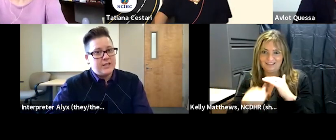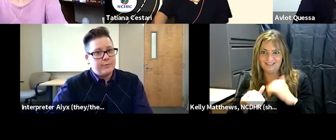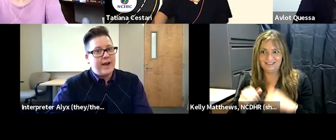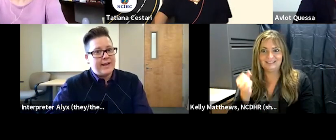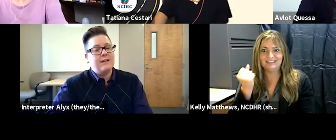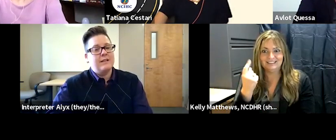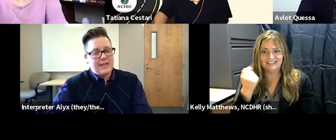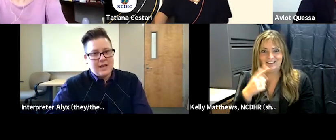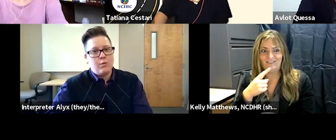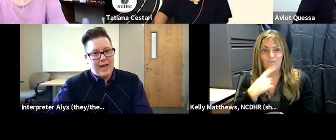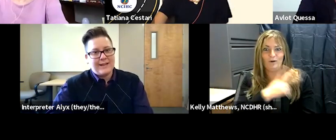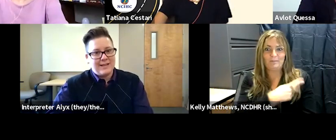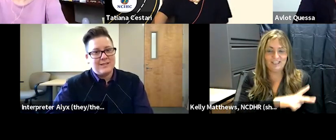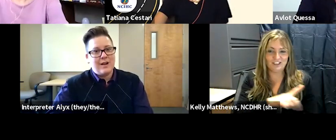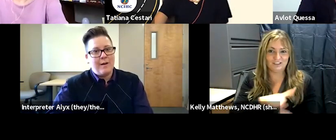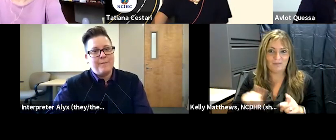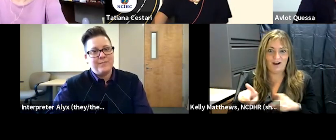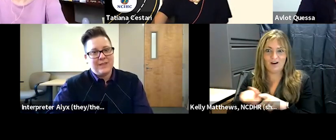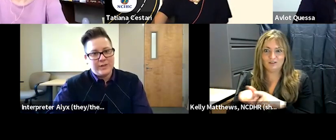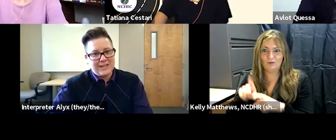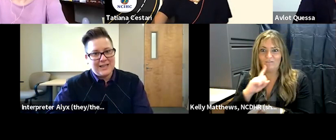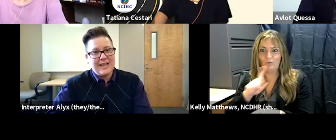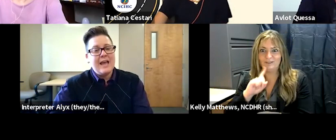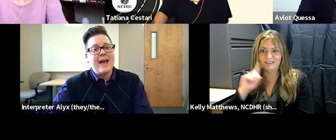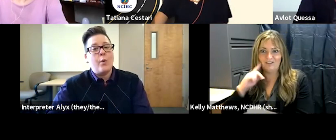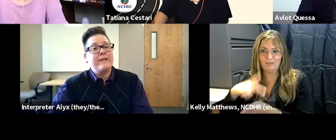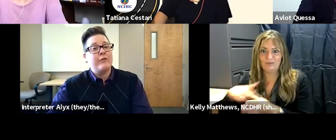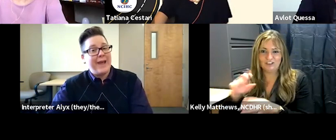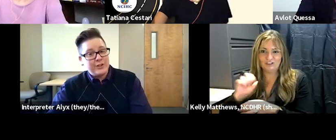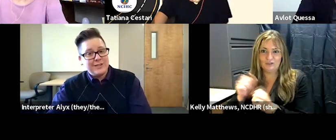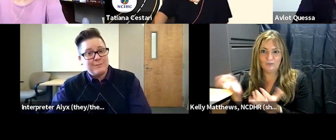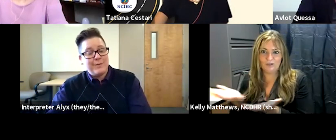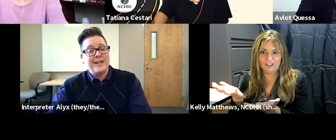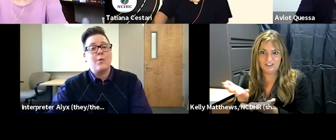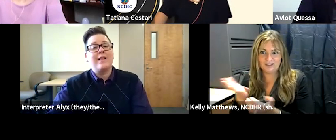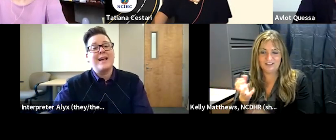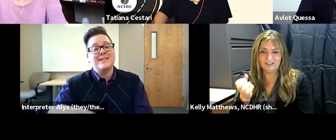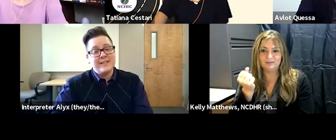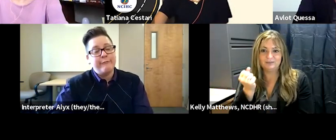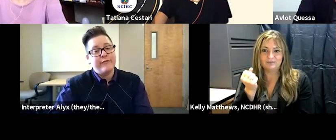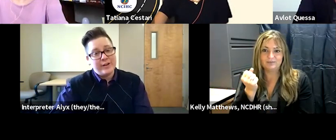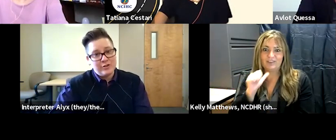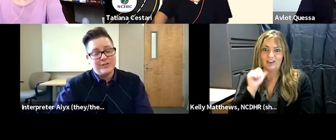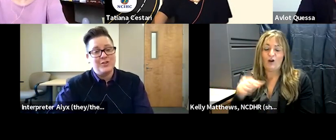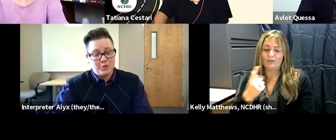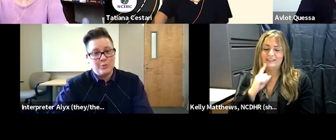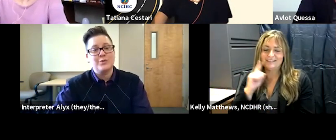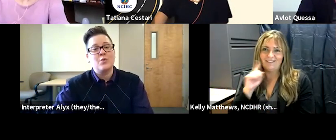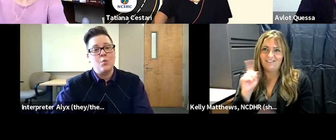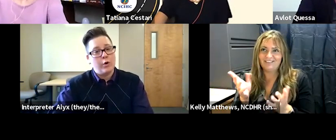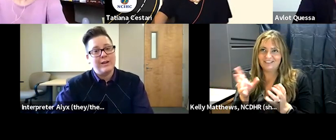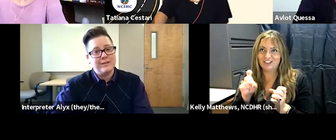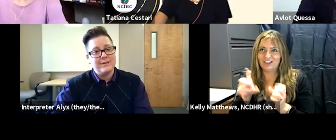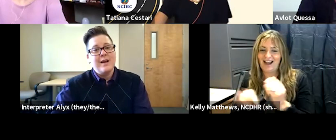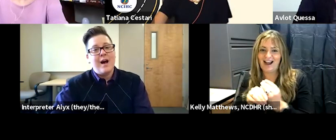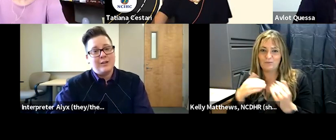very committed to providing equal access um linguistically not only for patients but as well as the deaf professionals and students